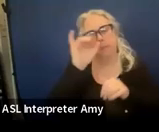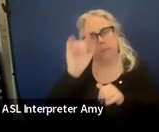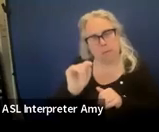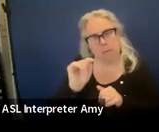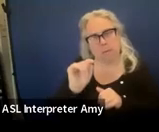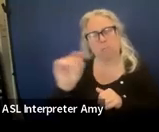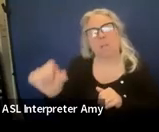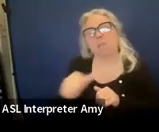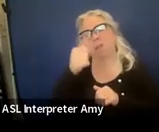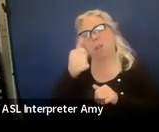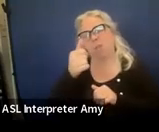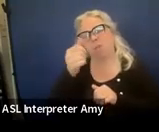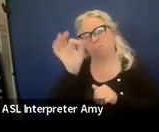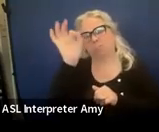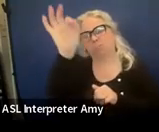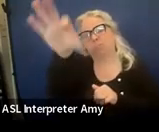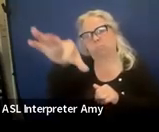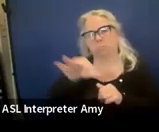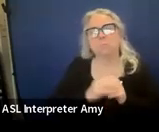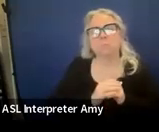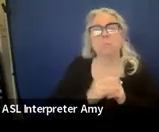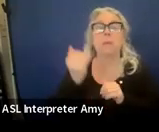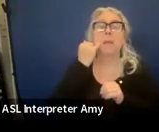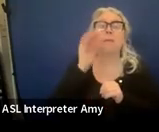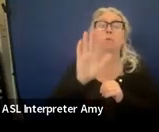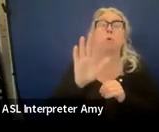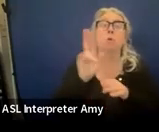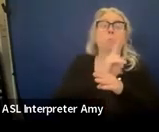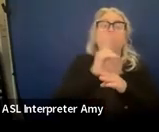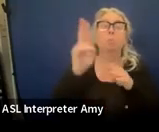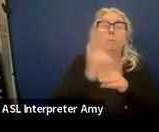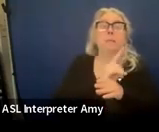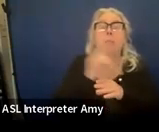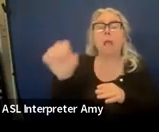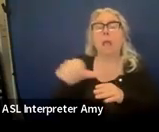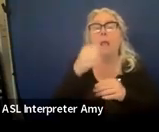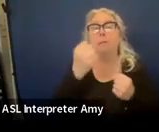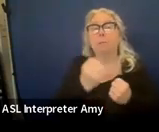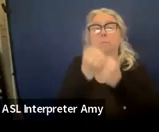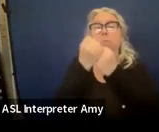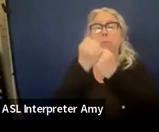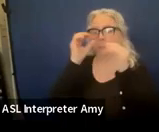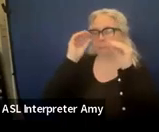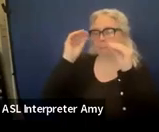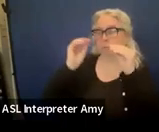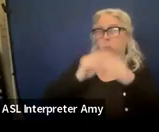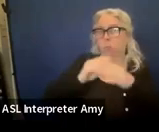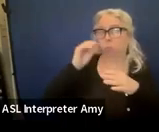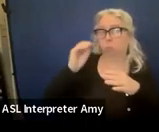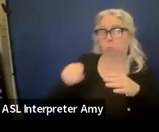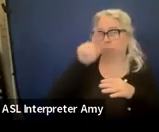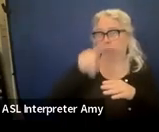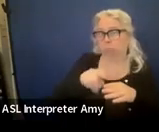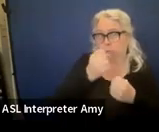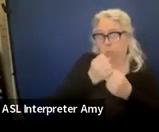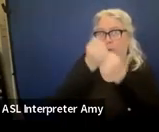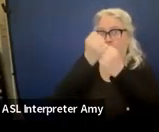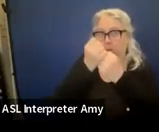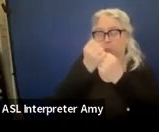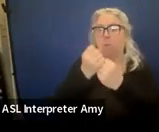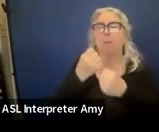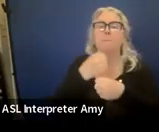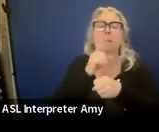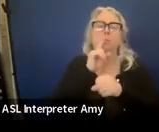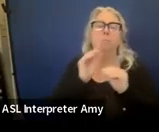think about there. But if you're using any of these supports, if you're teaching the student these supports, make sure that you put them